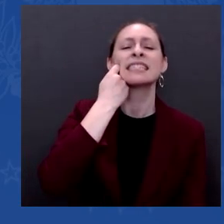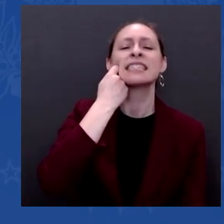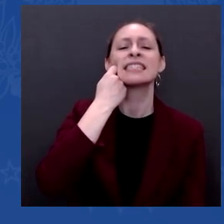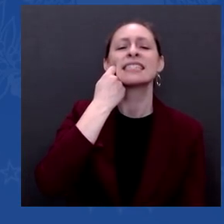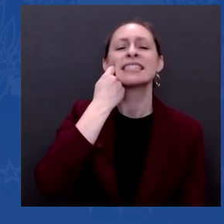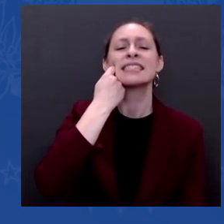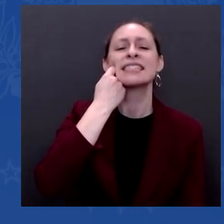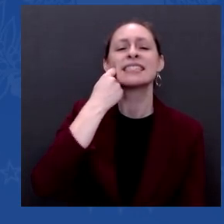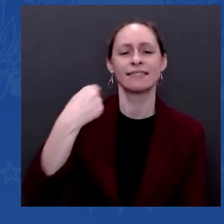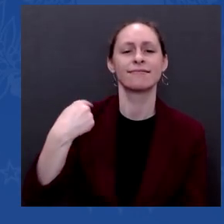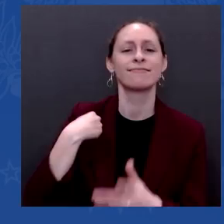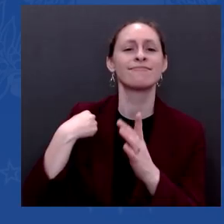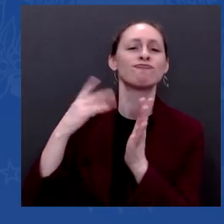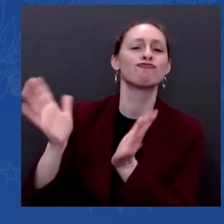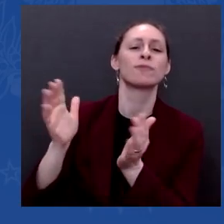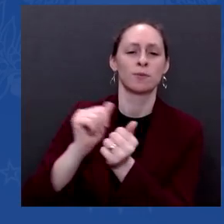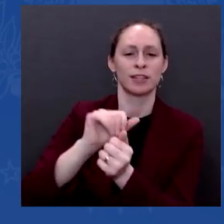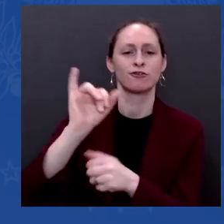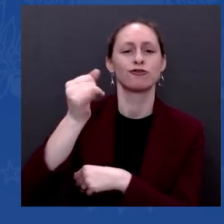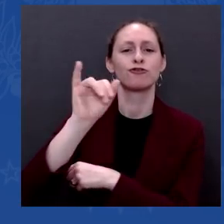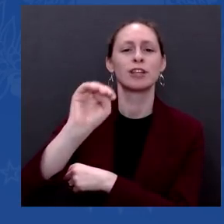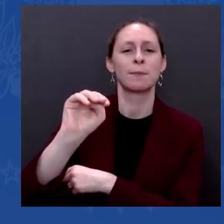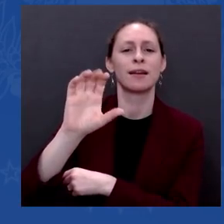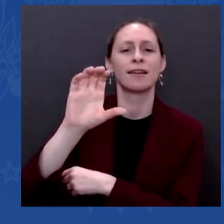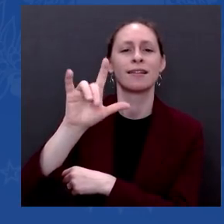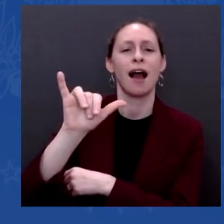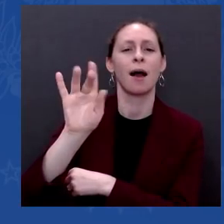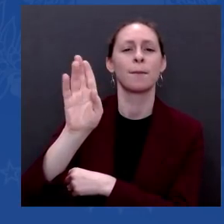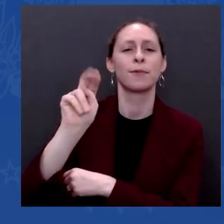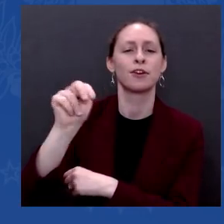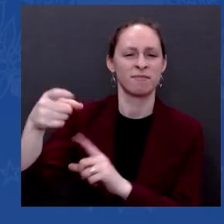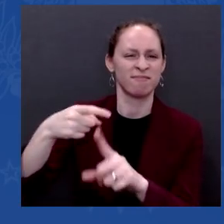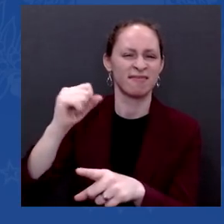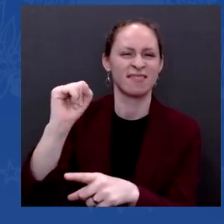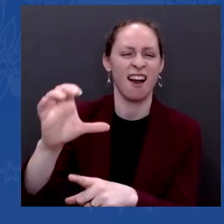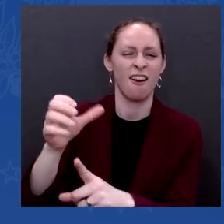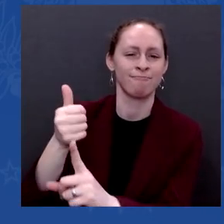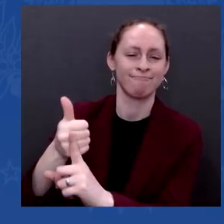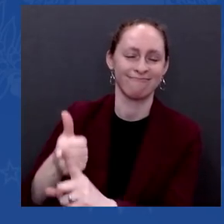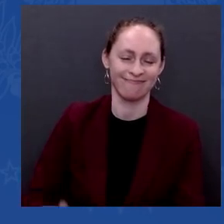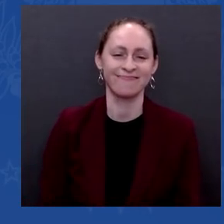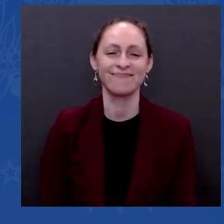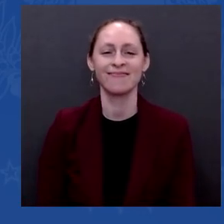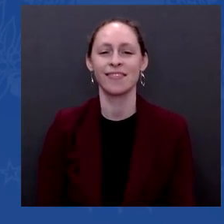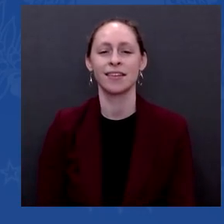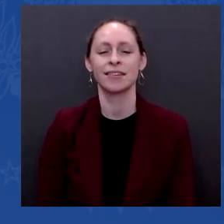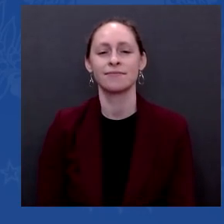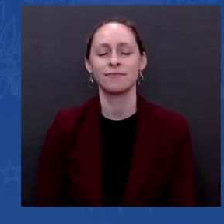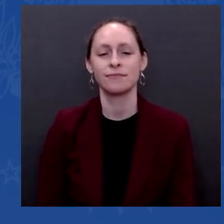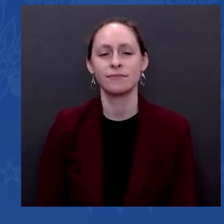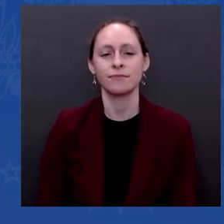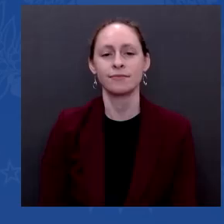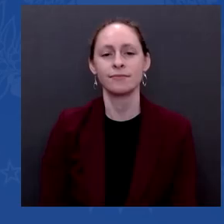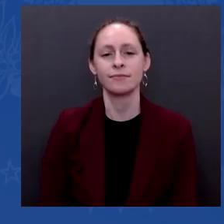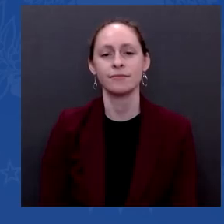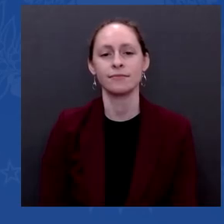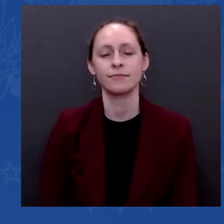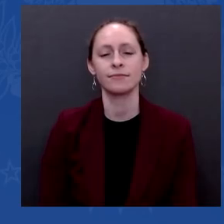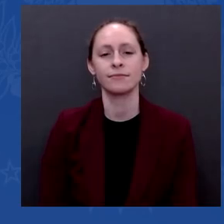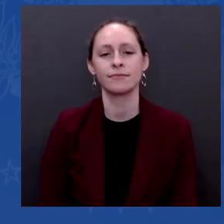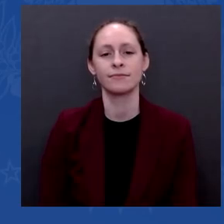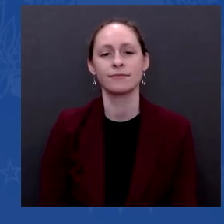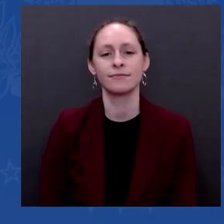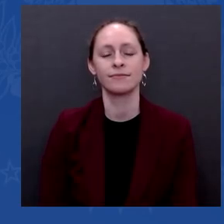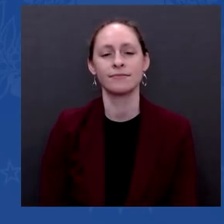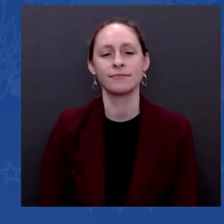Carolina. And Jim said — and when he endorsed me — and there was a there was a clip on television in the last couple days